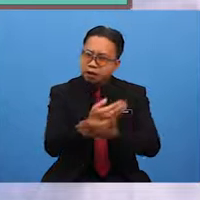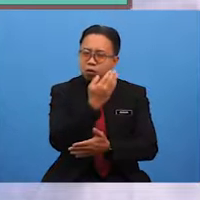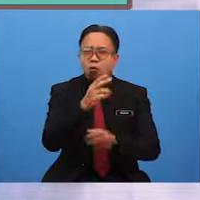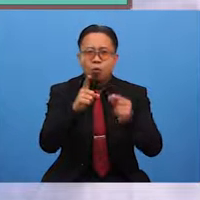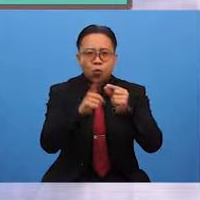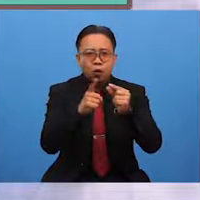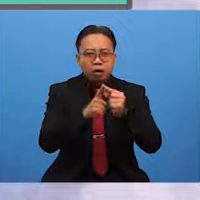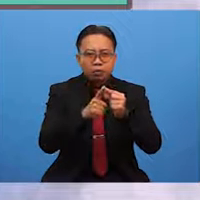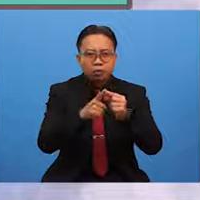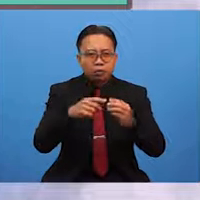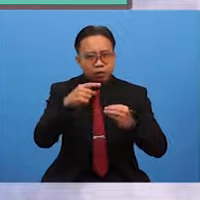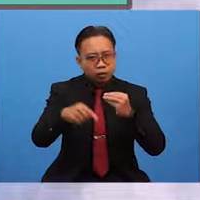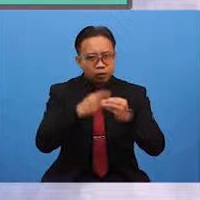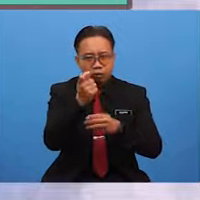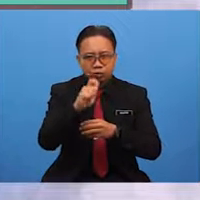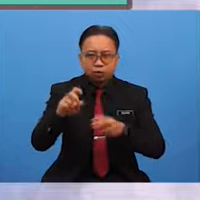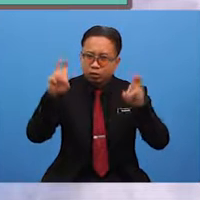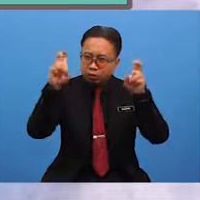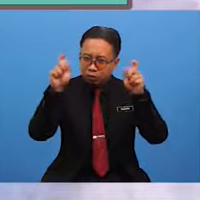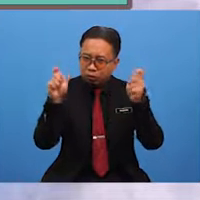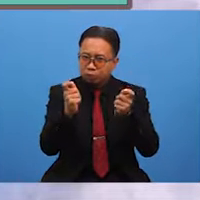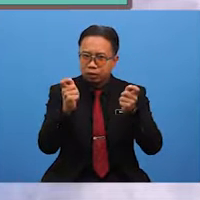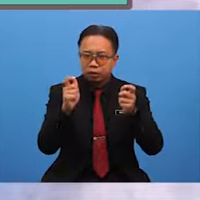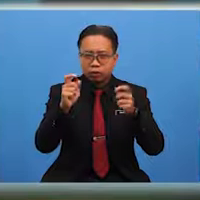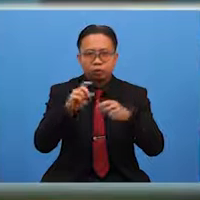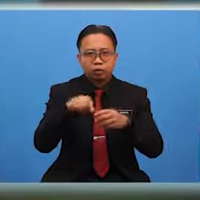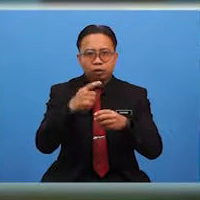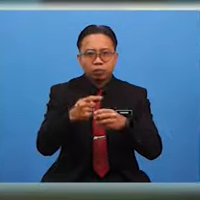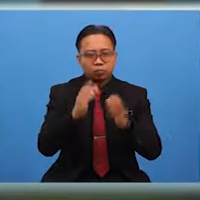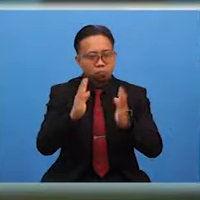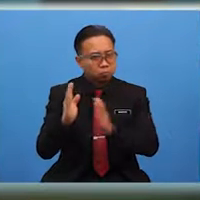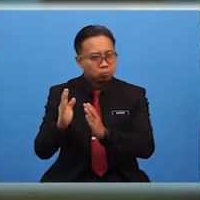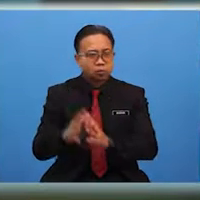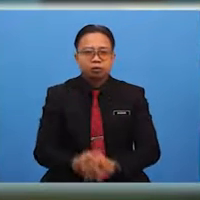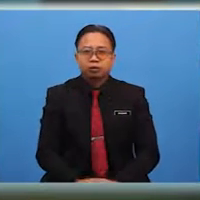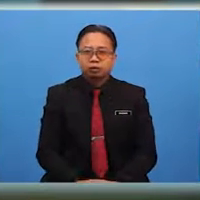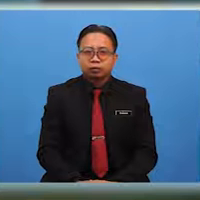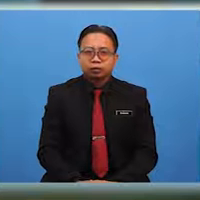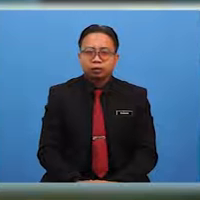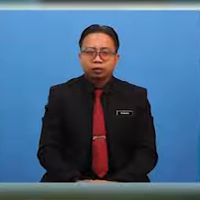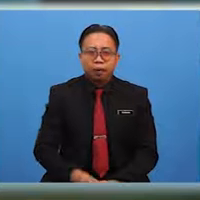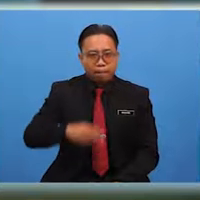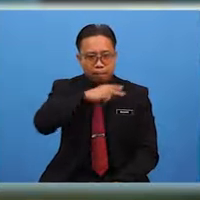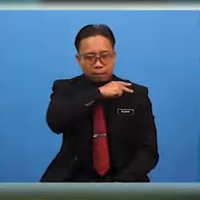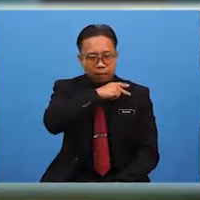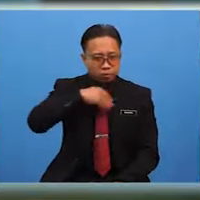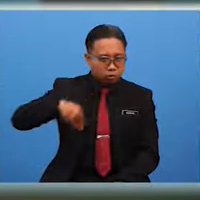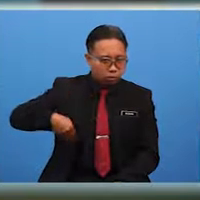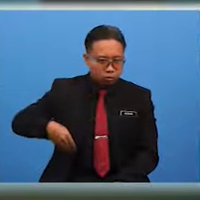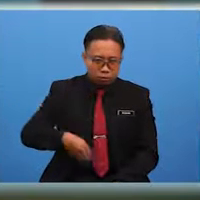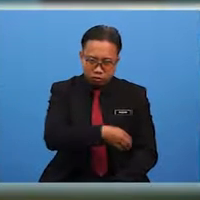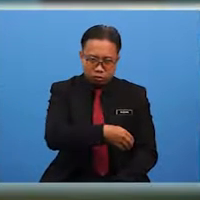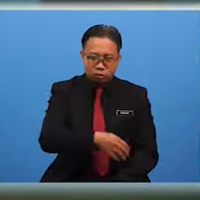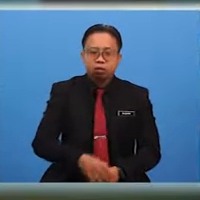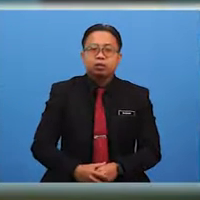related to the topic when making arrangements. I have sent out a patrol to visit their patrol